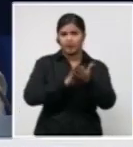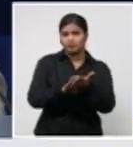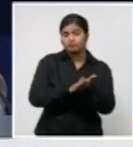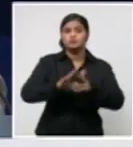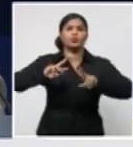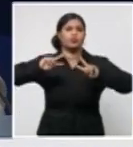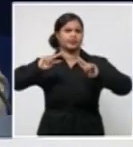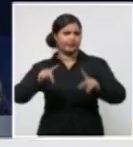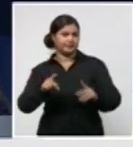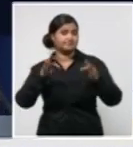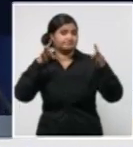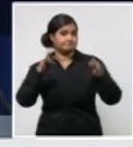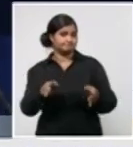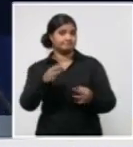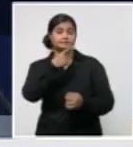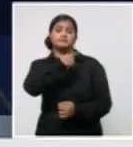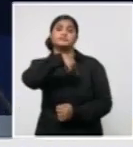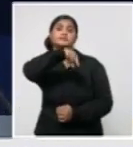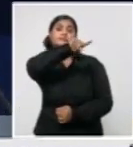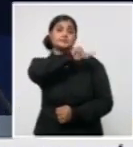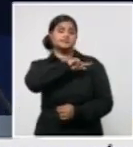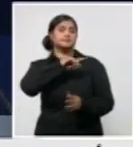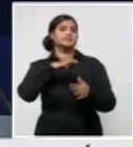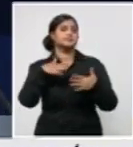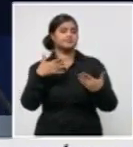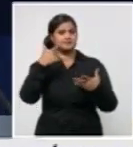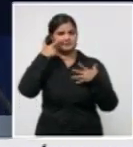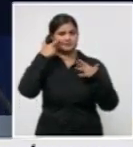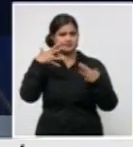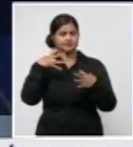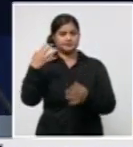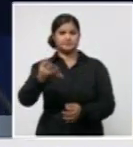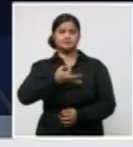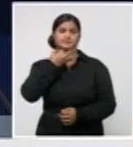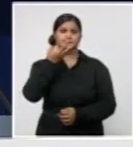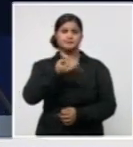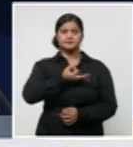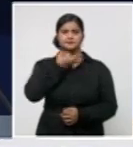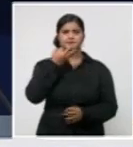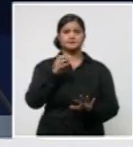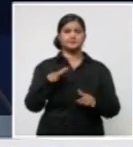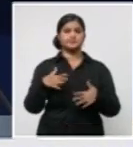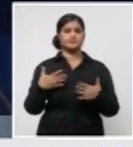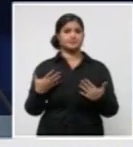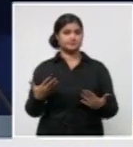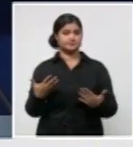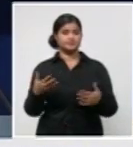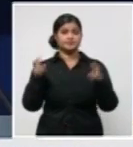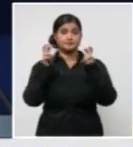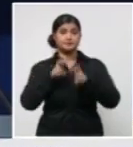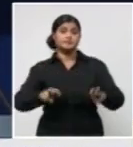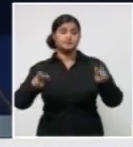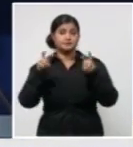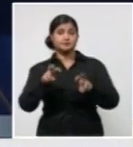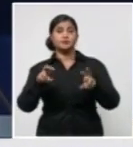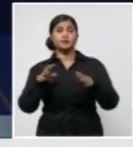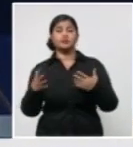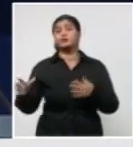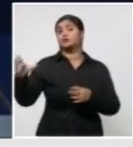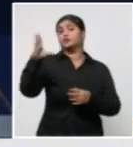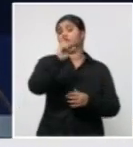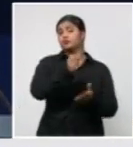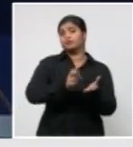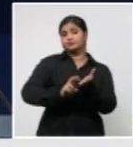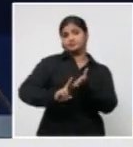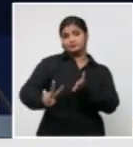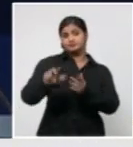all Cubans and confirmed case contacts, which means the source of infection for 88.3% of all positive